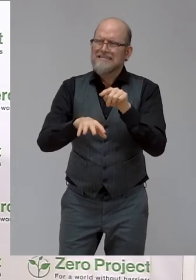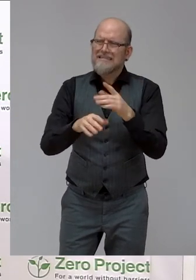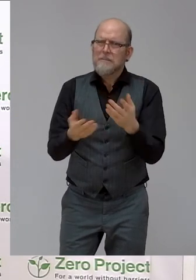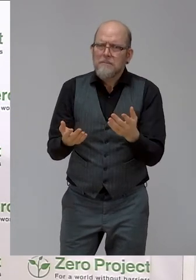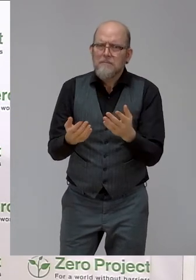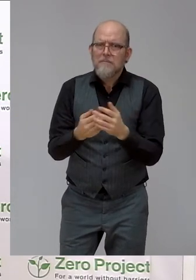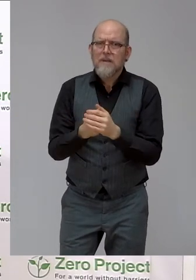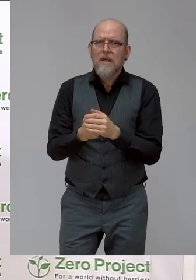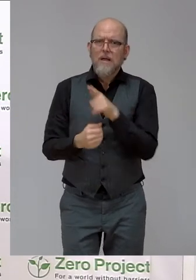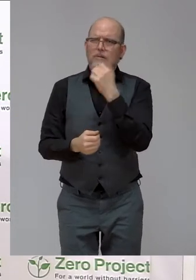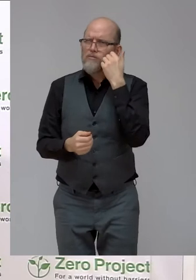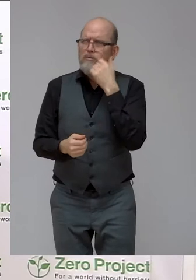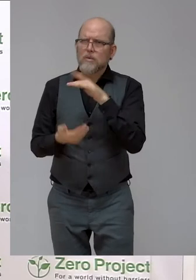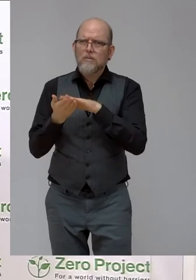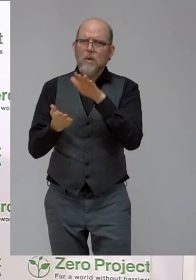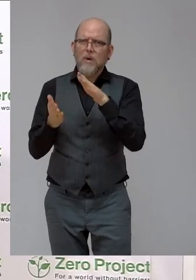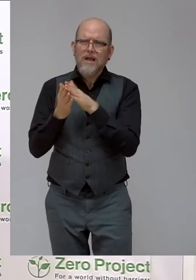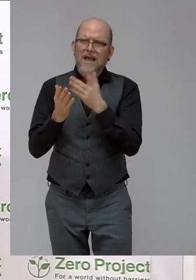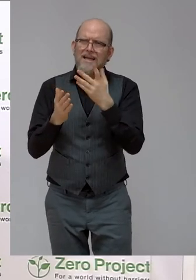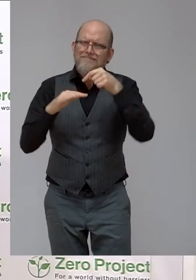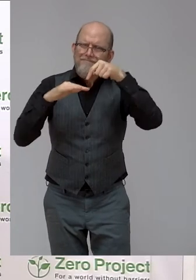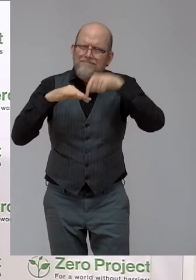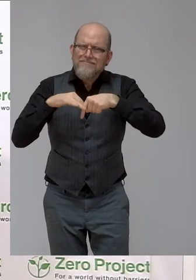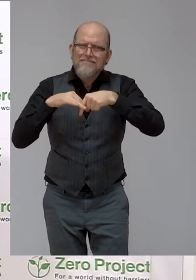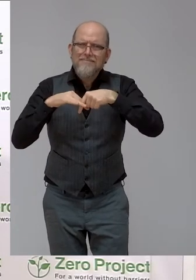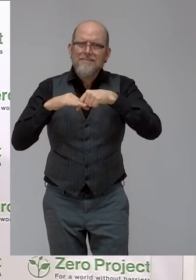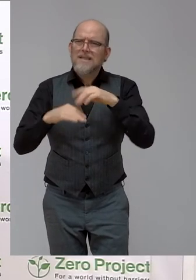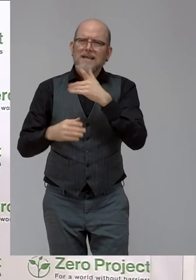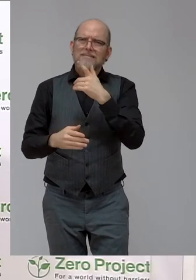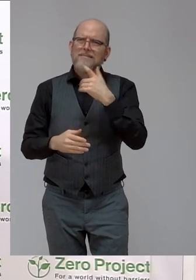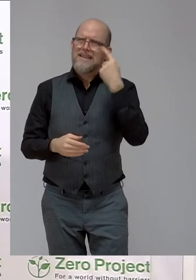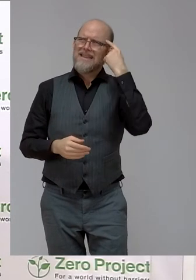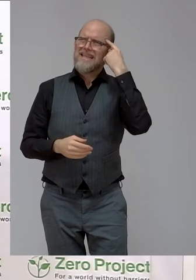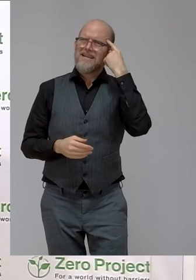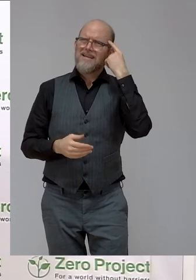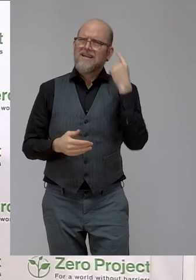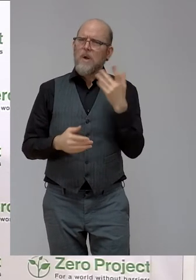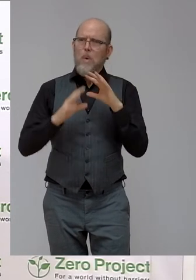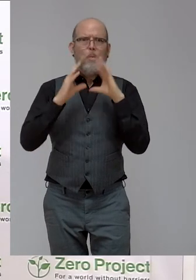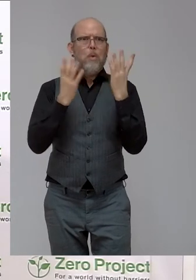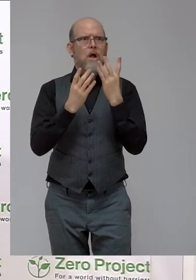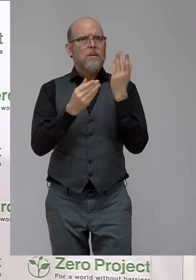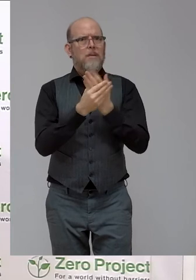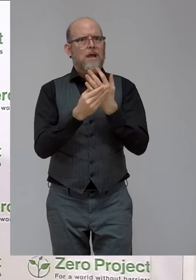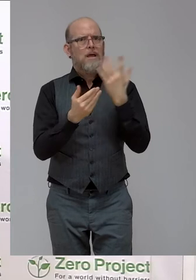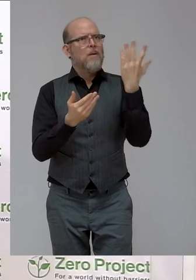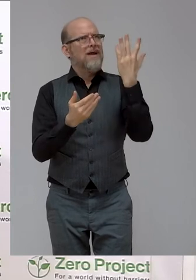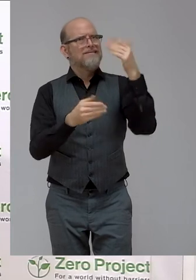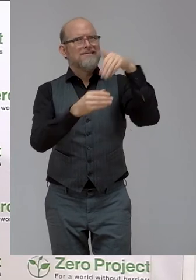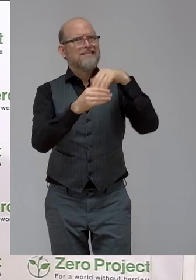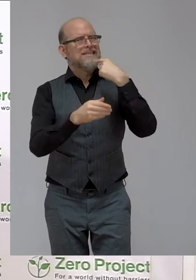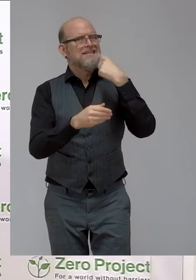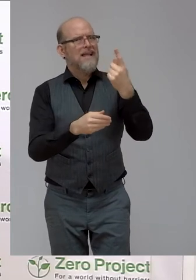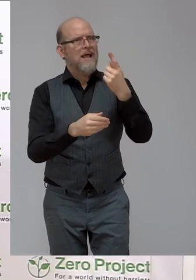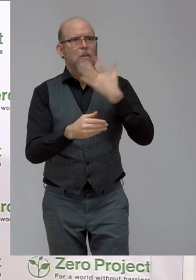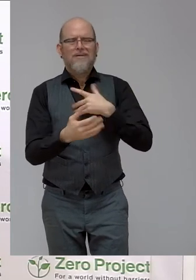elaborate a little on what this would mean also for your work? What will actually be done in these three action